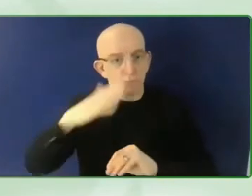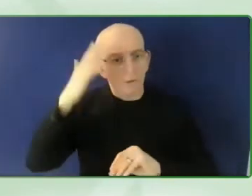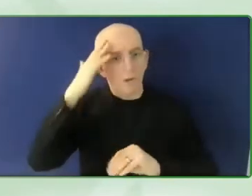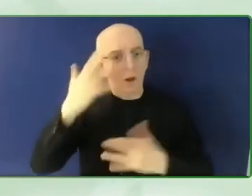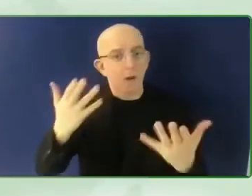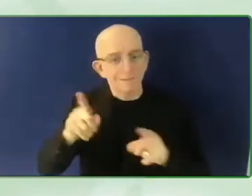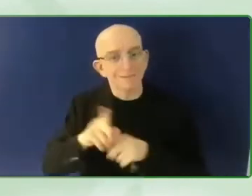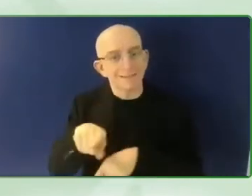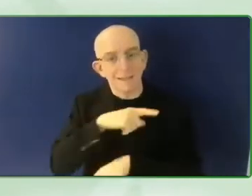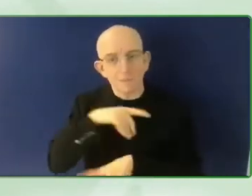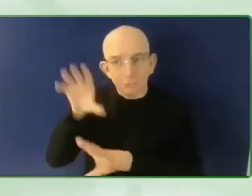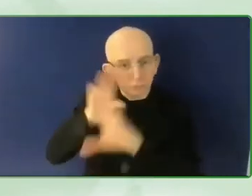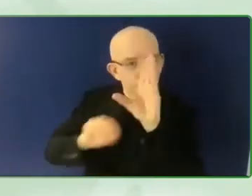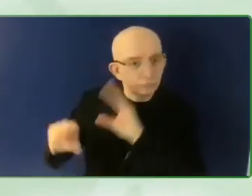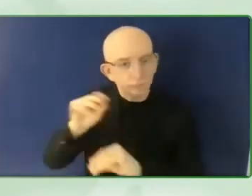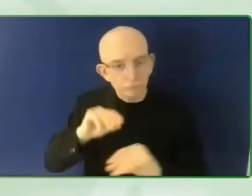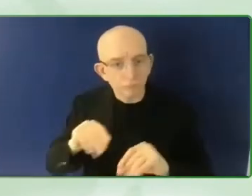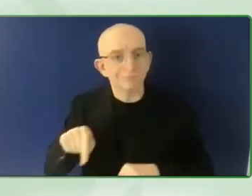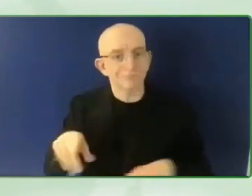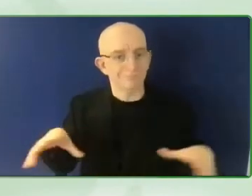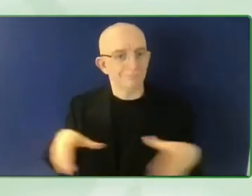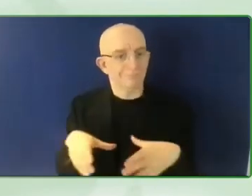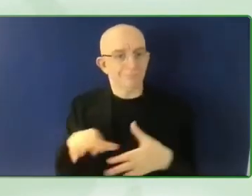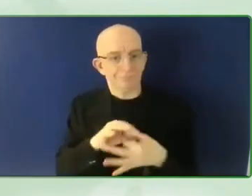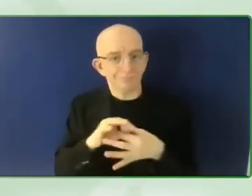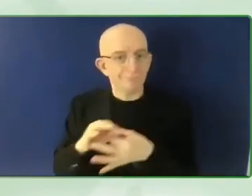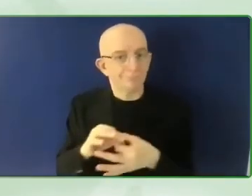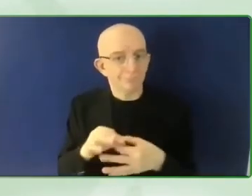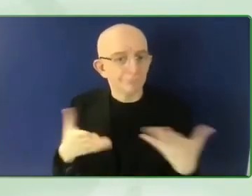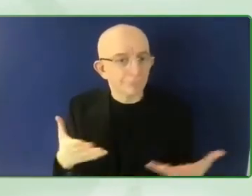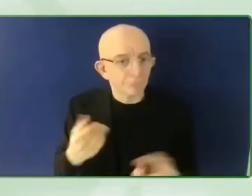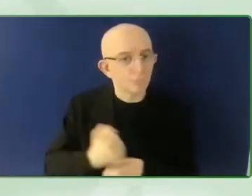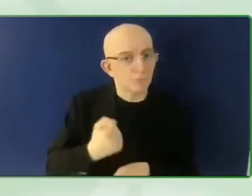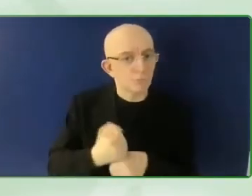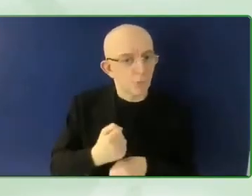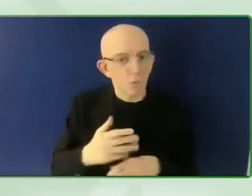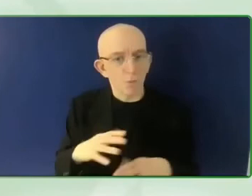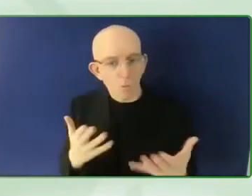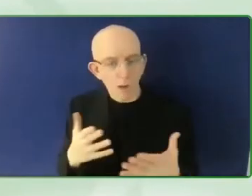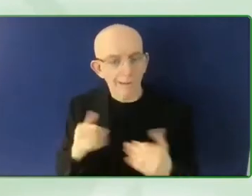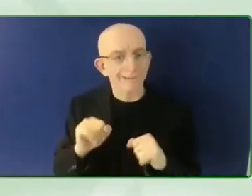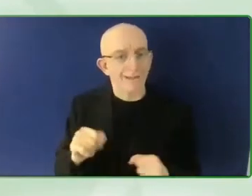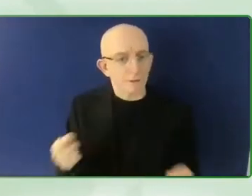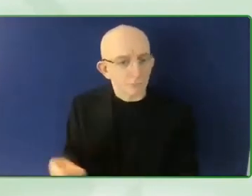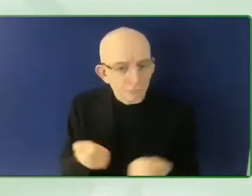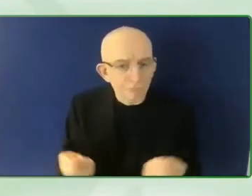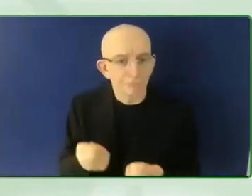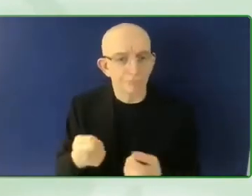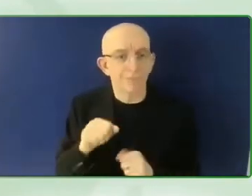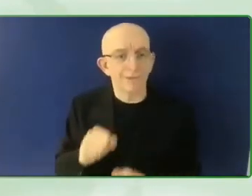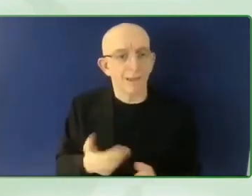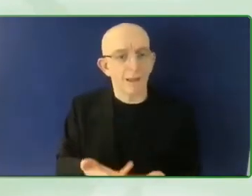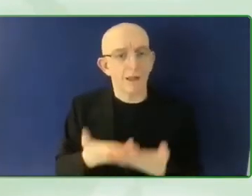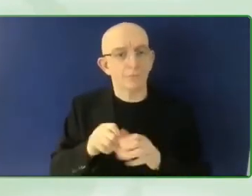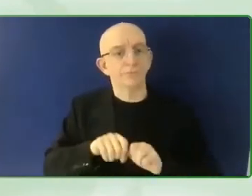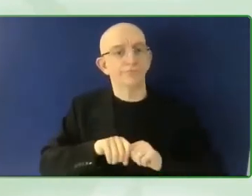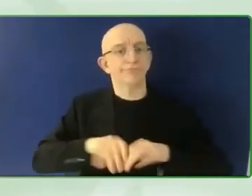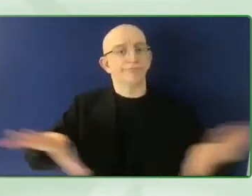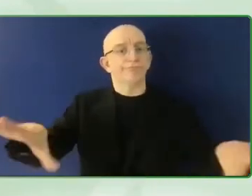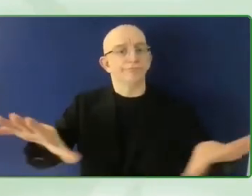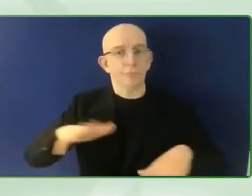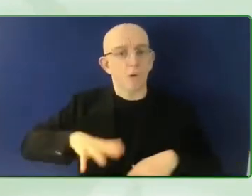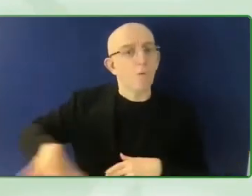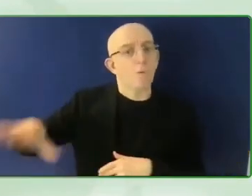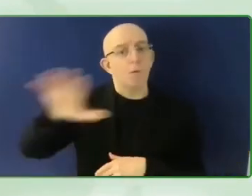this subject seriously, you know, to let us know if you need help or support in it, to share great examples of it, because our voices on this will be